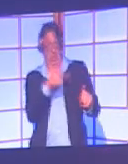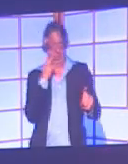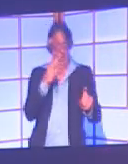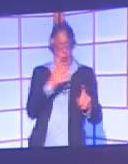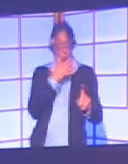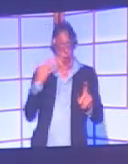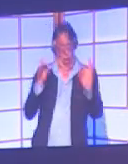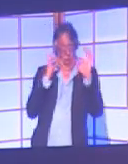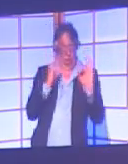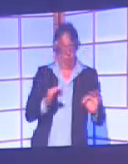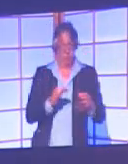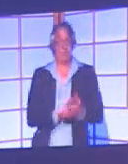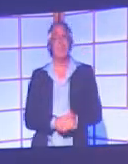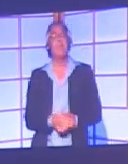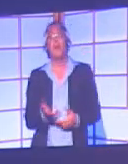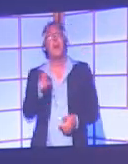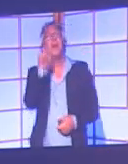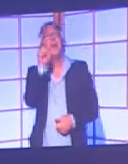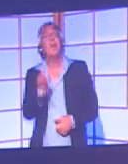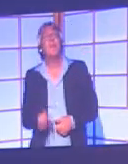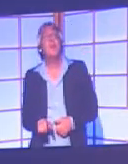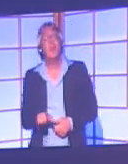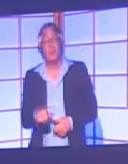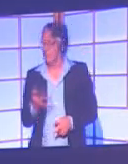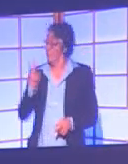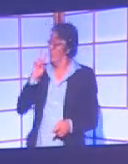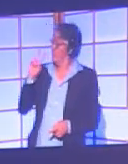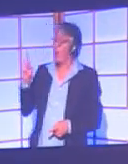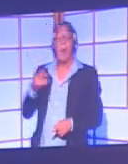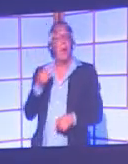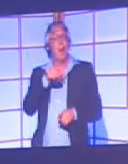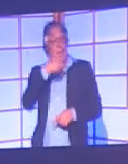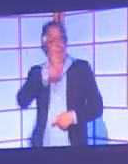deficiencies often have trouble with tasks such as choosing clothes,